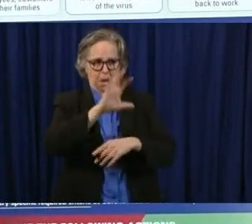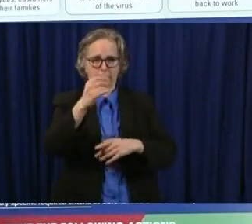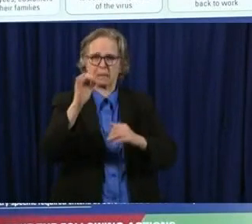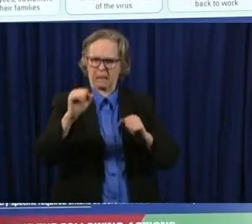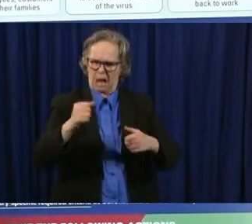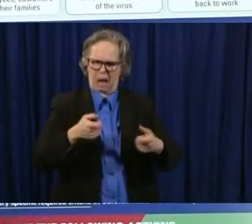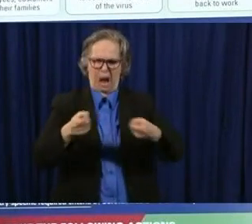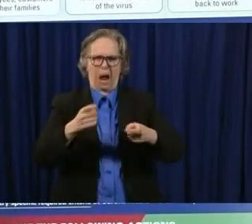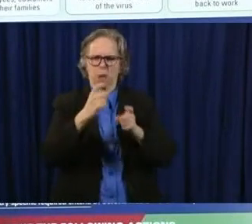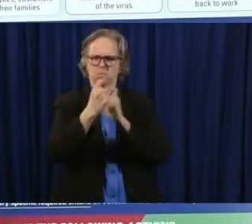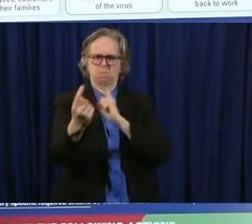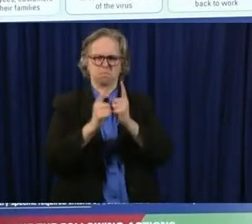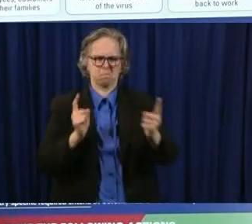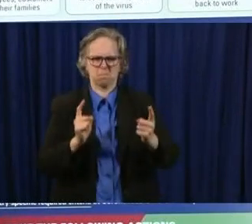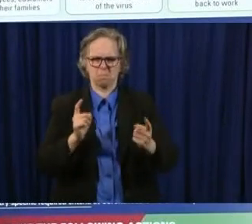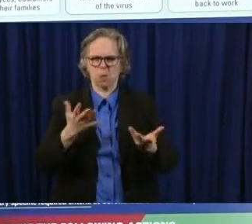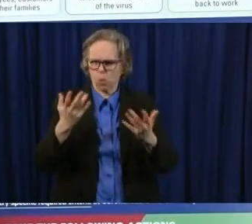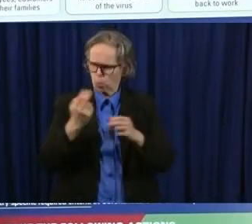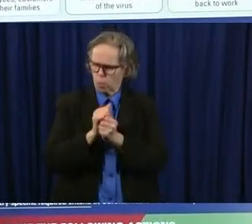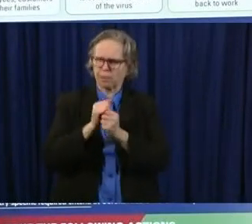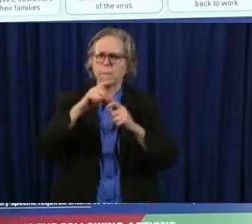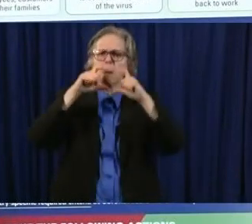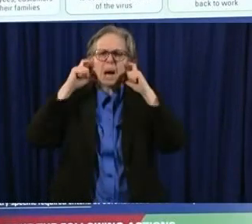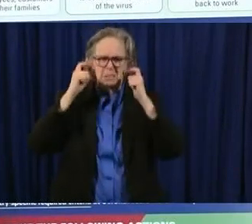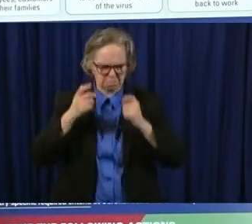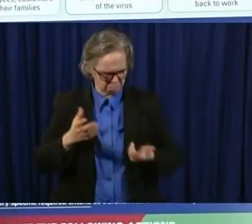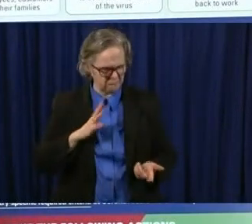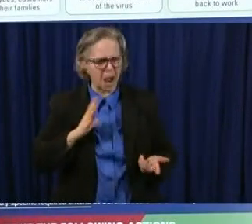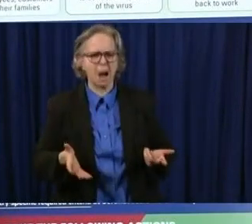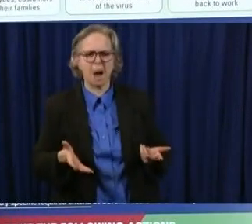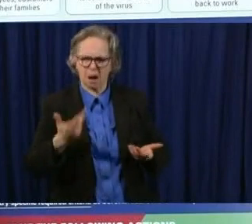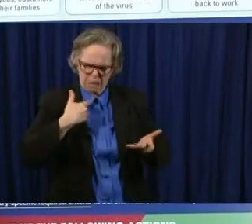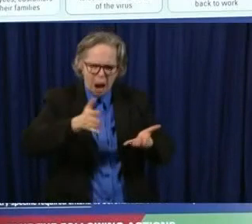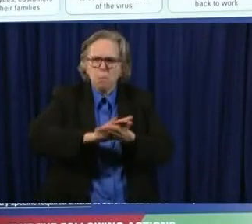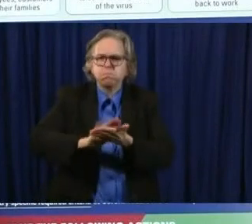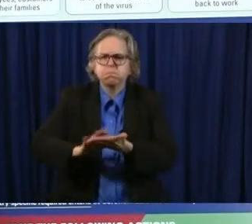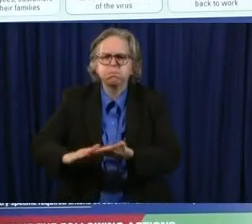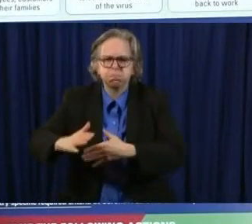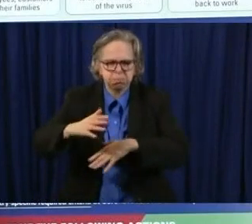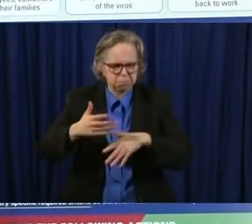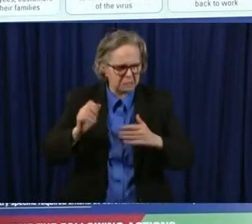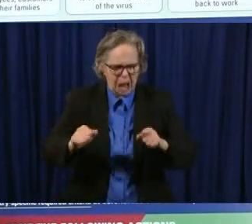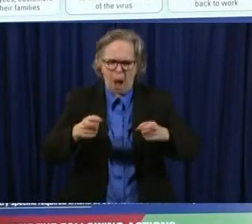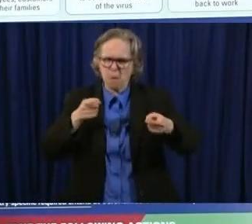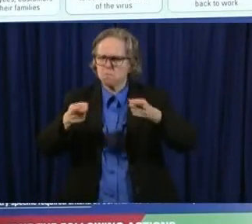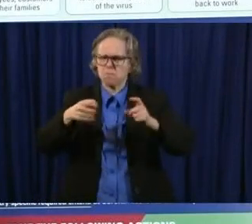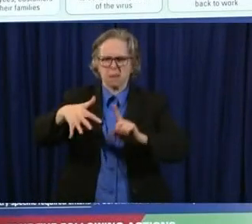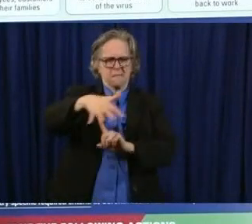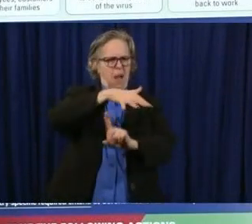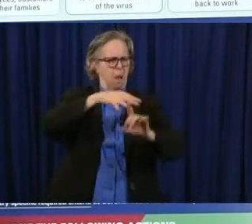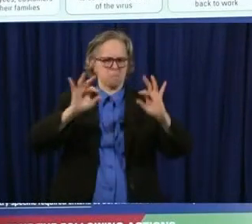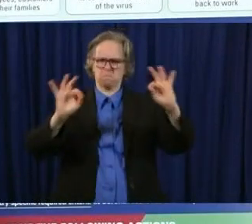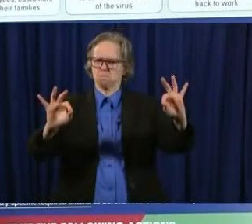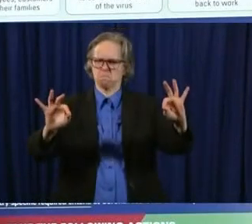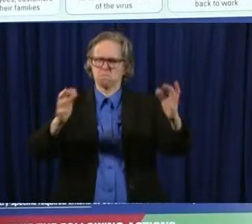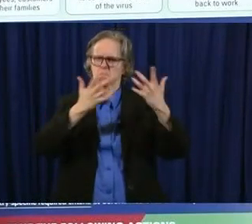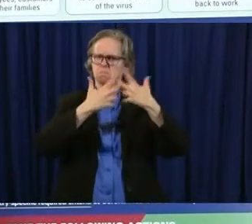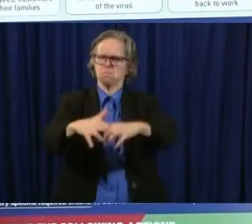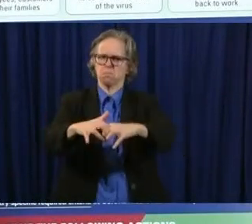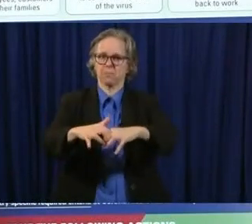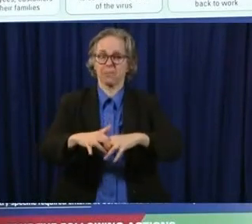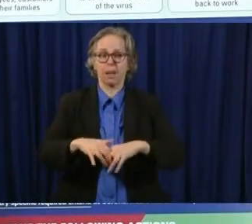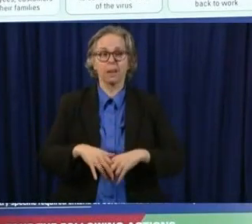um you do the sanitation that's one environment uh when you move obviously to retail uh